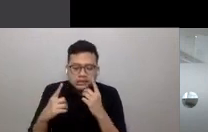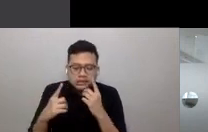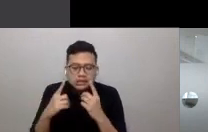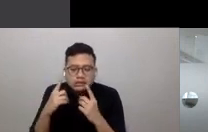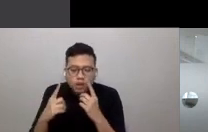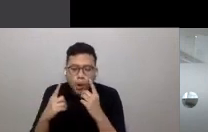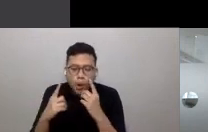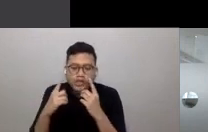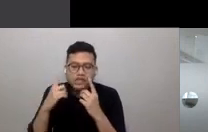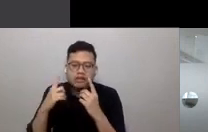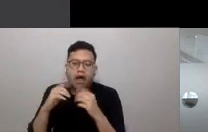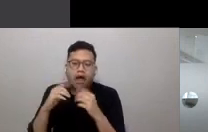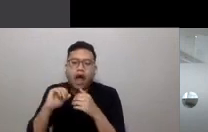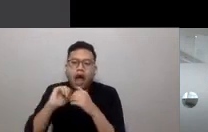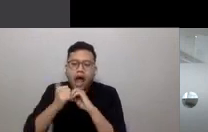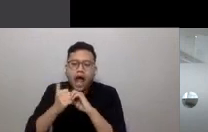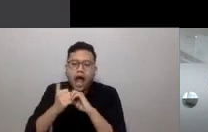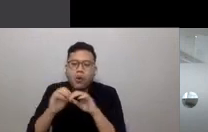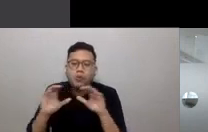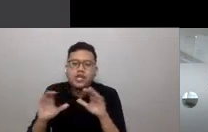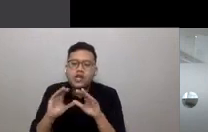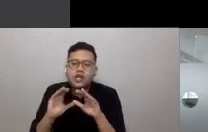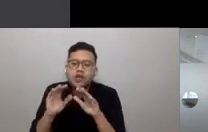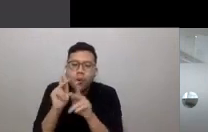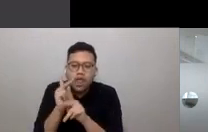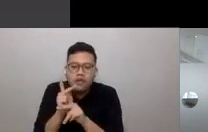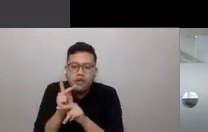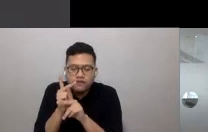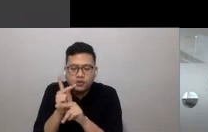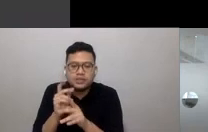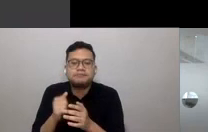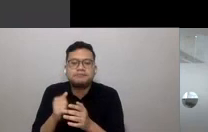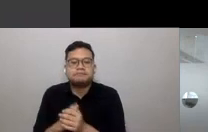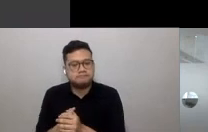global virtual cultural experiences.